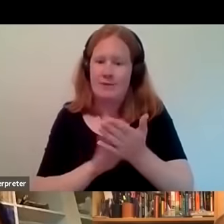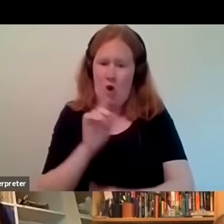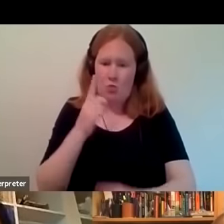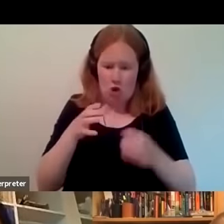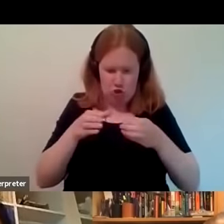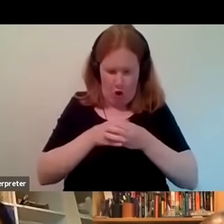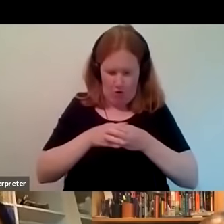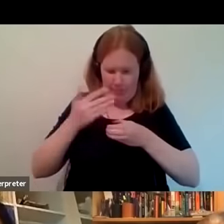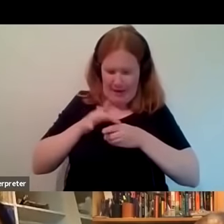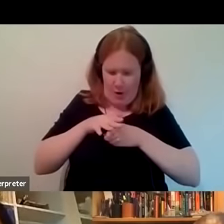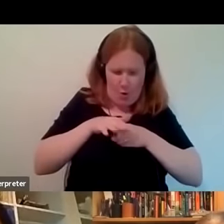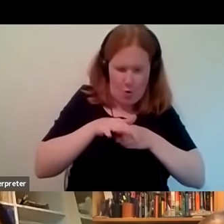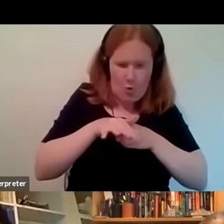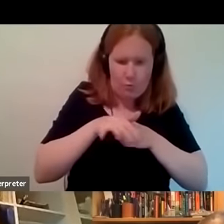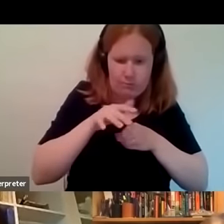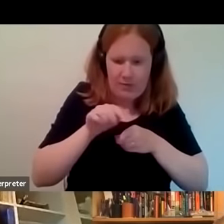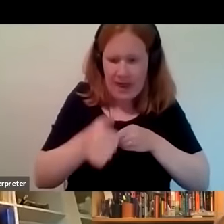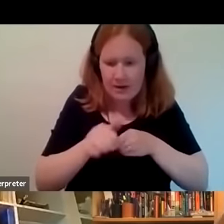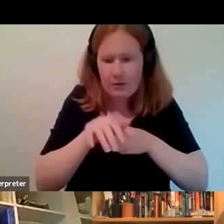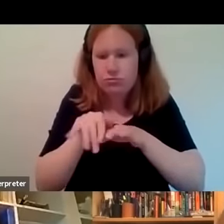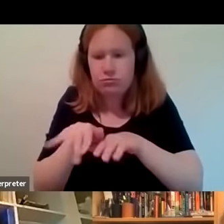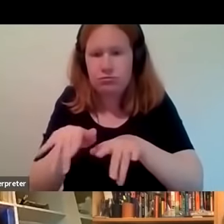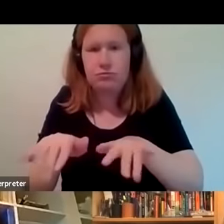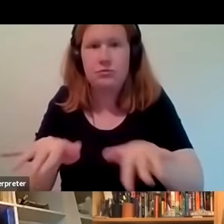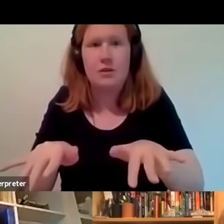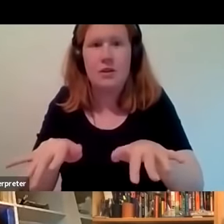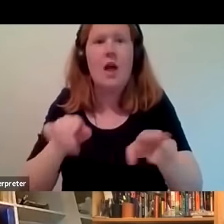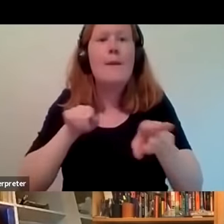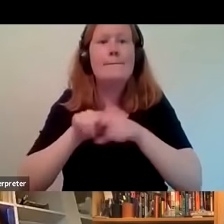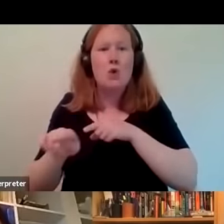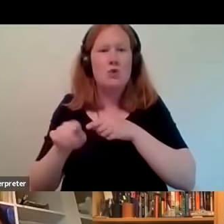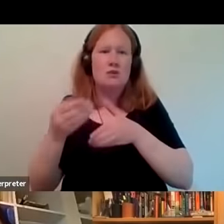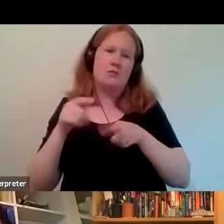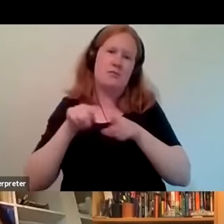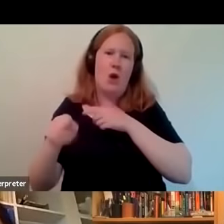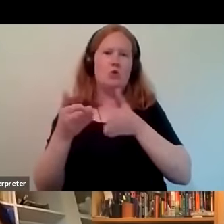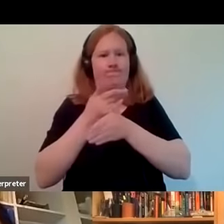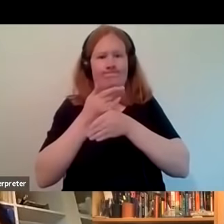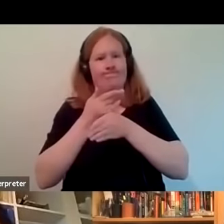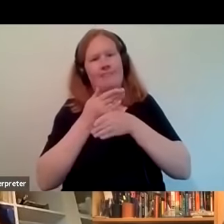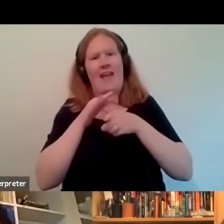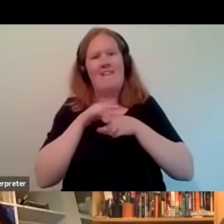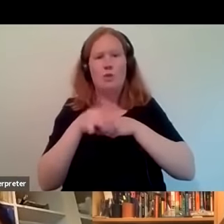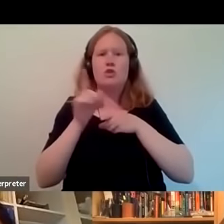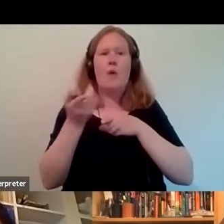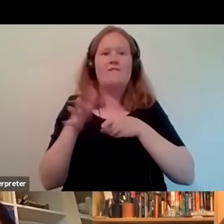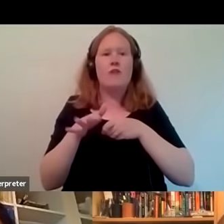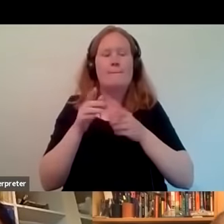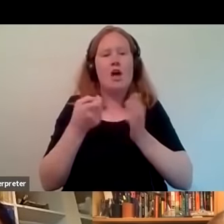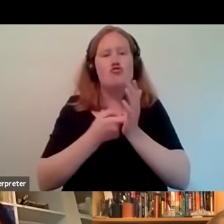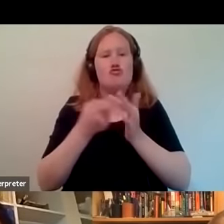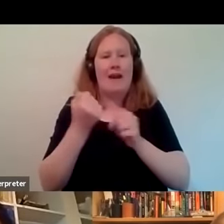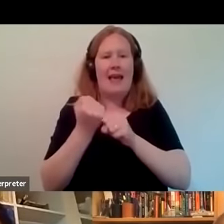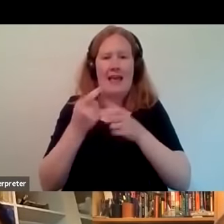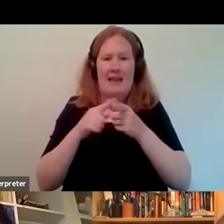bounced off the influence of the other the main influence being reggae so many of the voices are quite young and that's